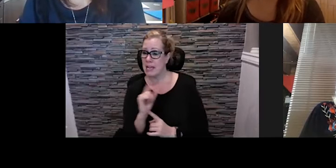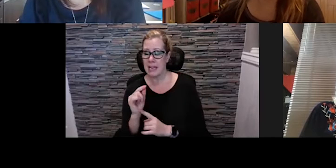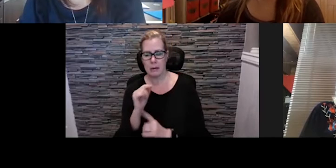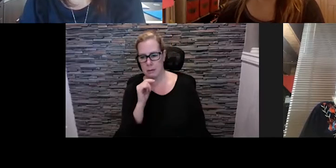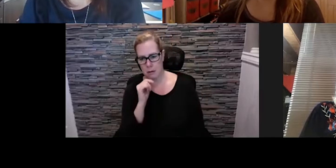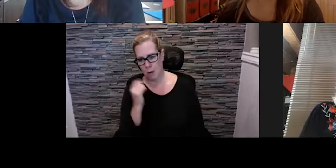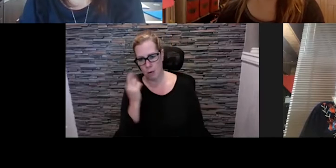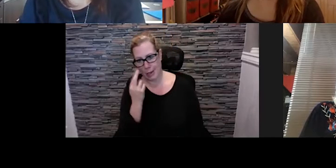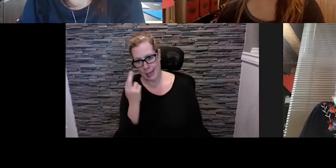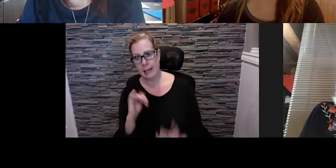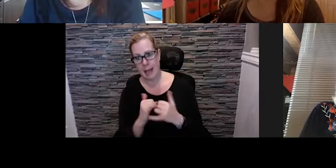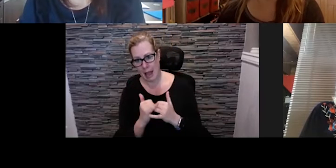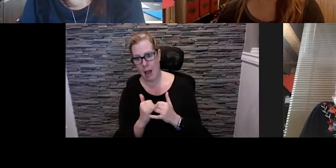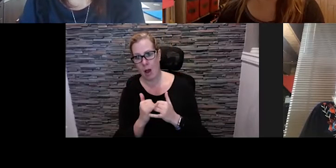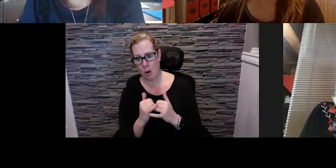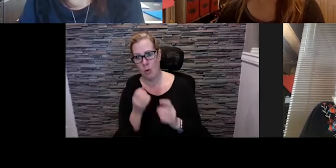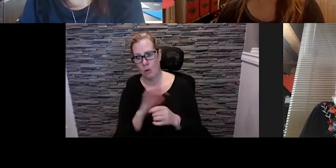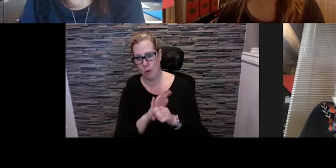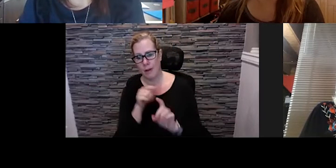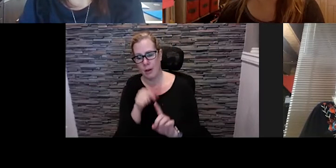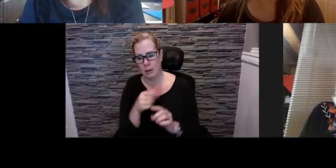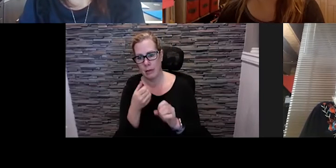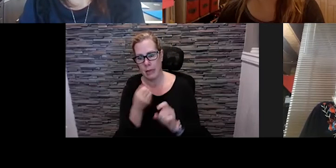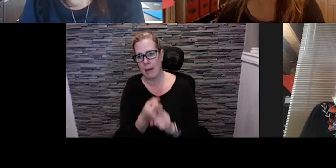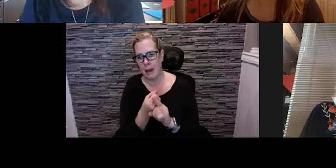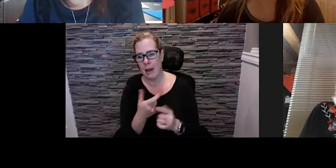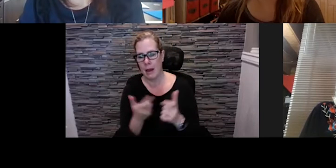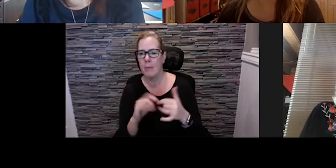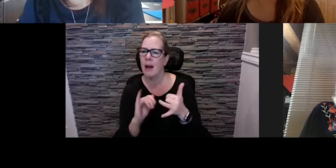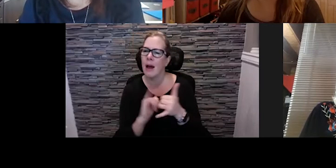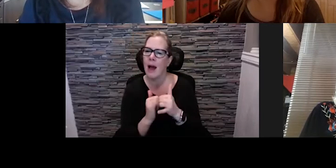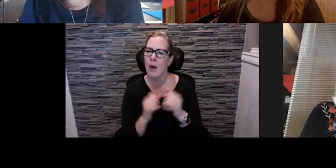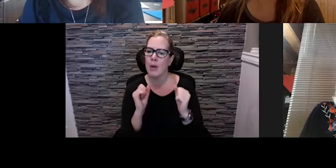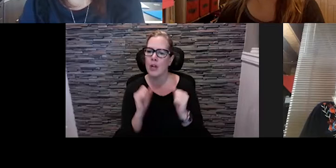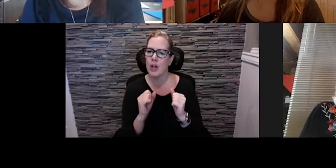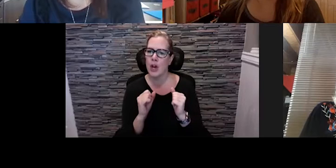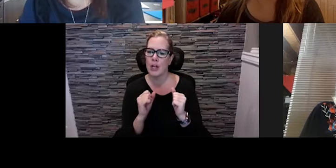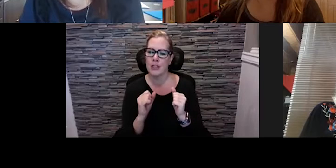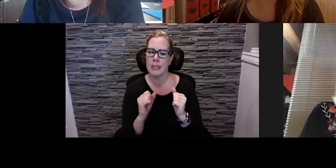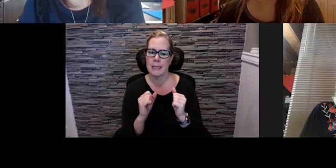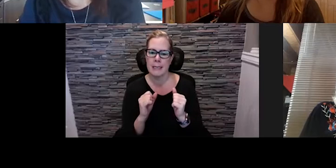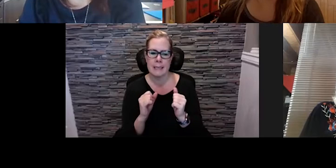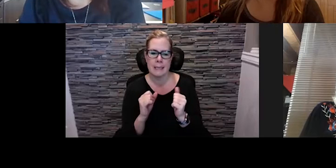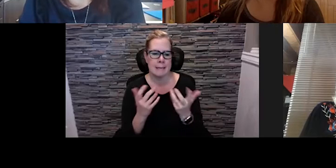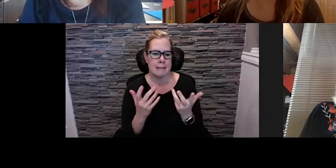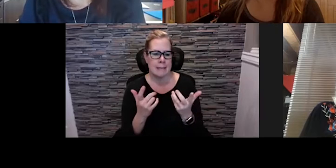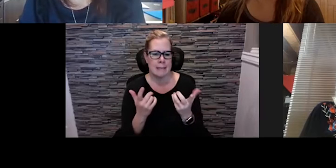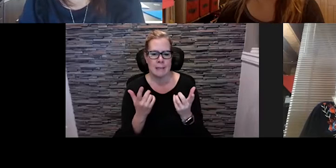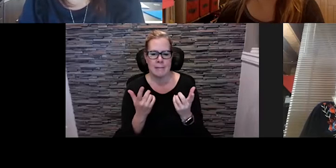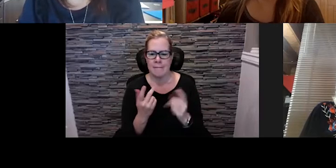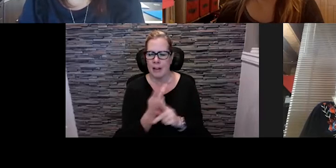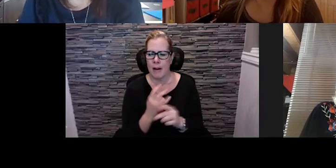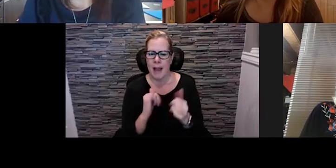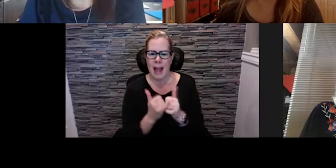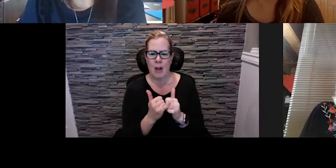just thinking about large gatherings, but how to stagger those large gatherings into larger places, and so what if we